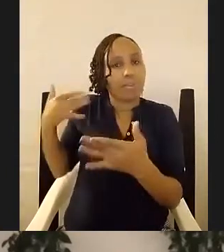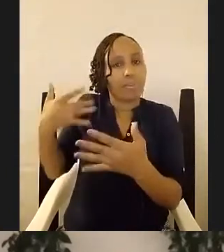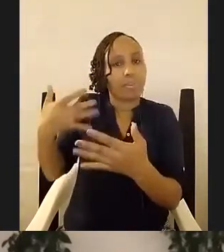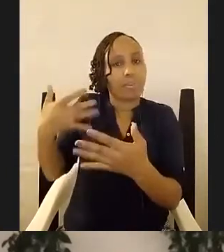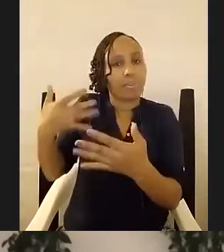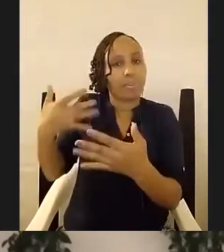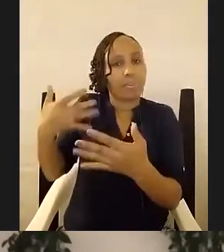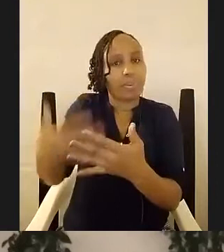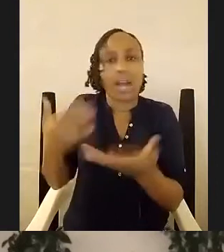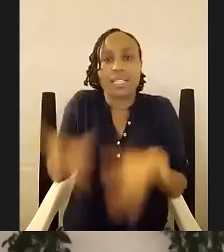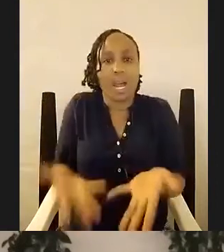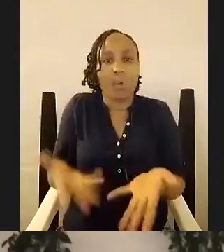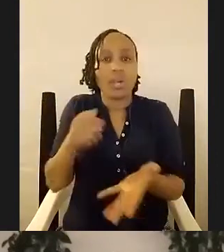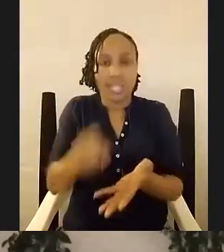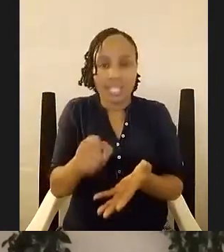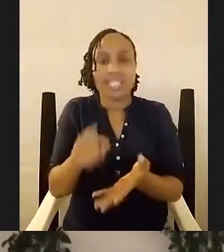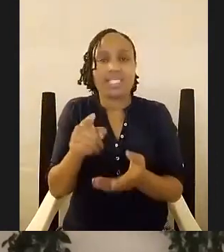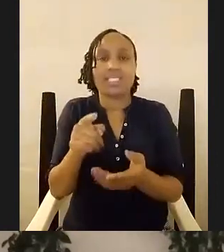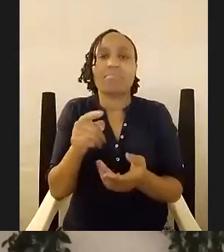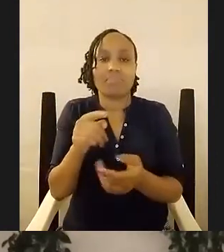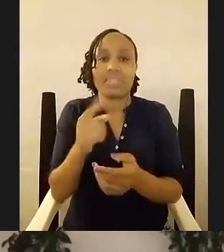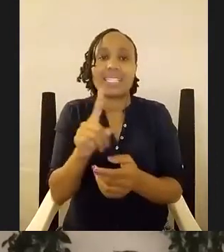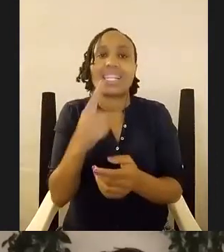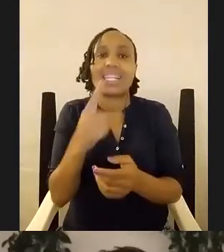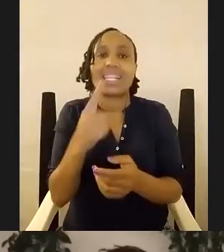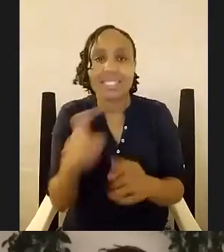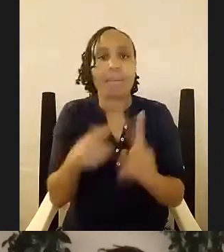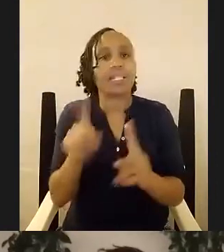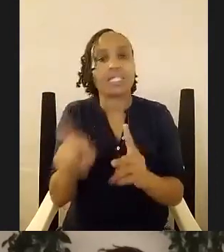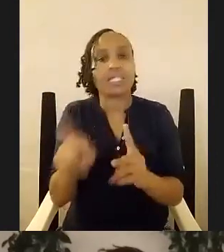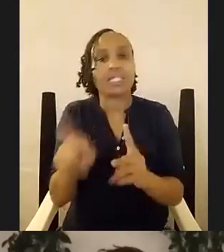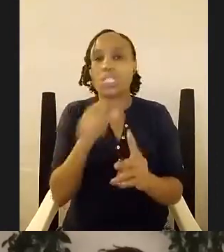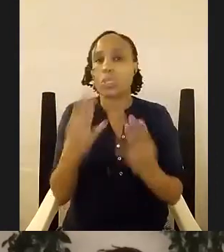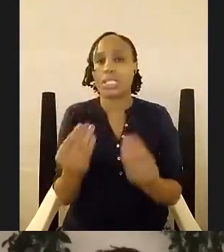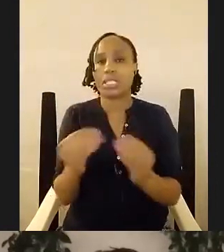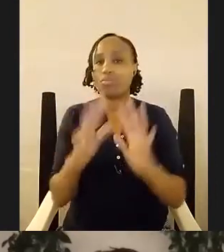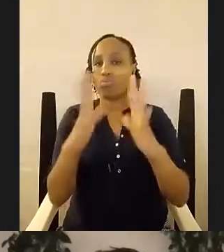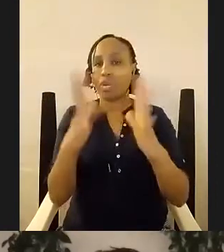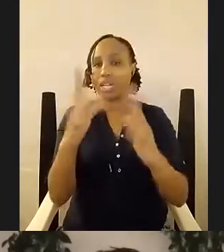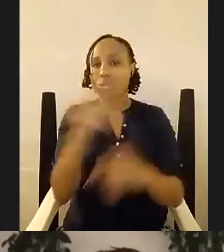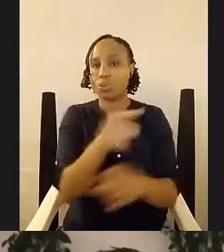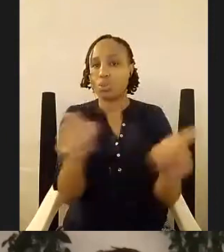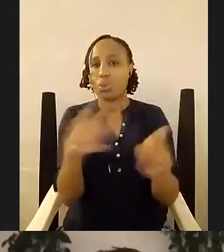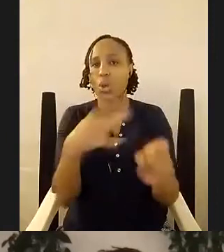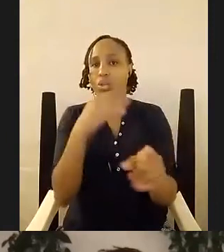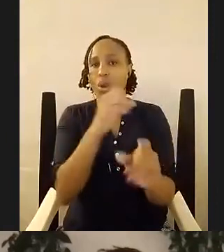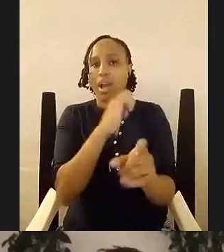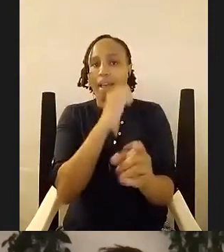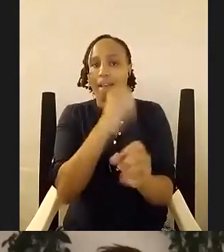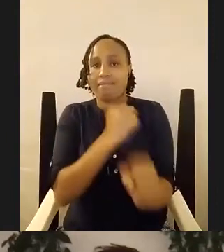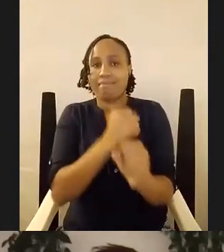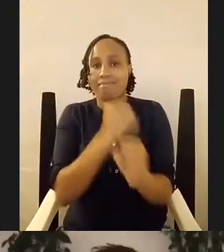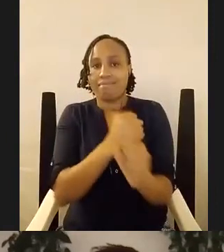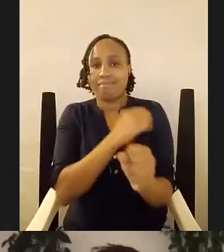tip of the iceberg but i know these things are not easy so well done to you and your efforts and your perseverance it's really inspiring thank you